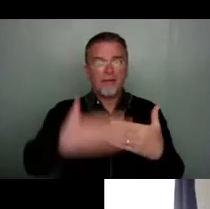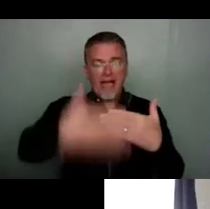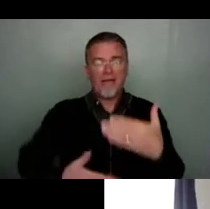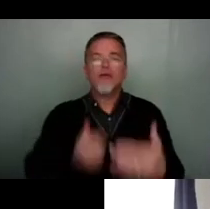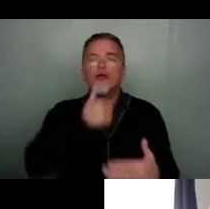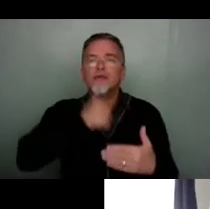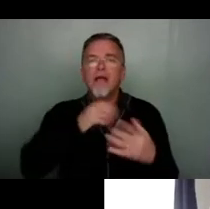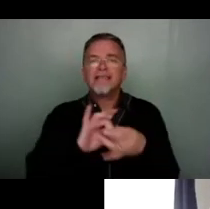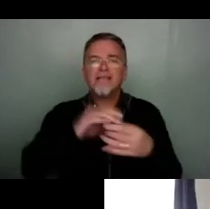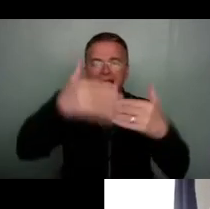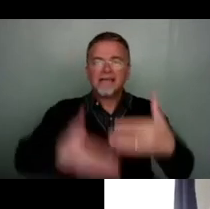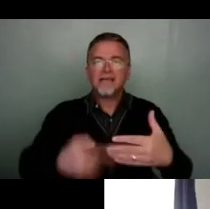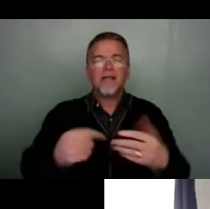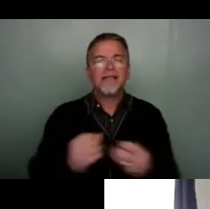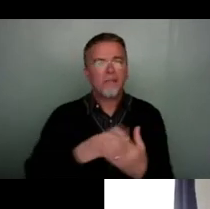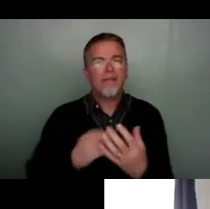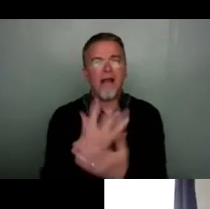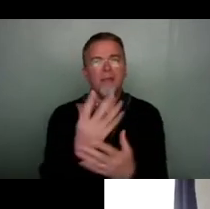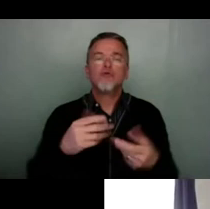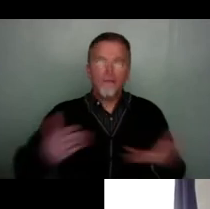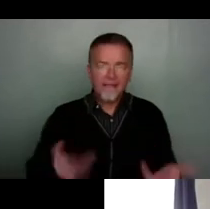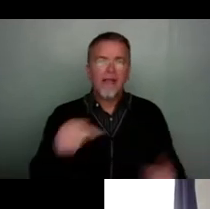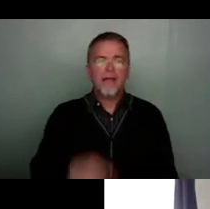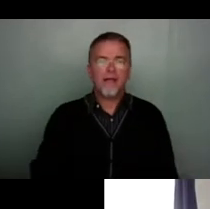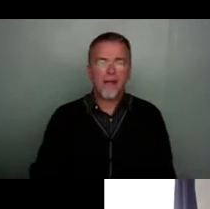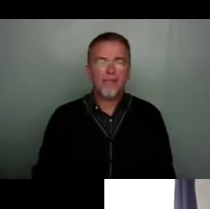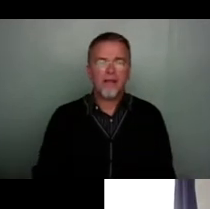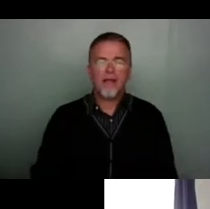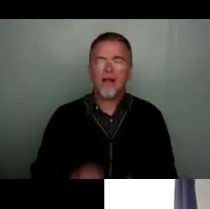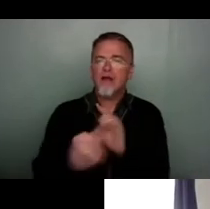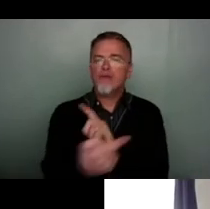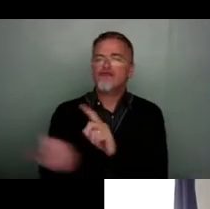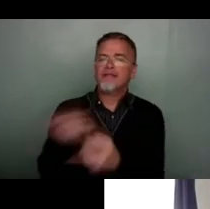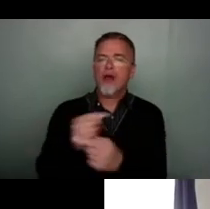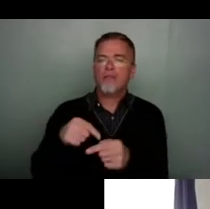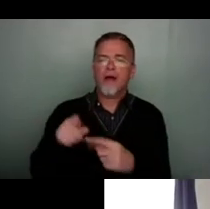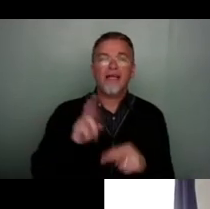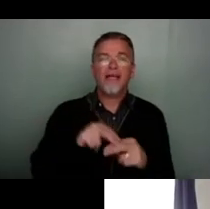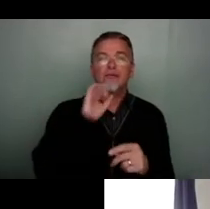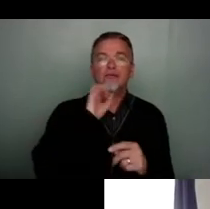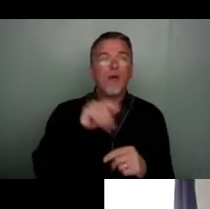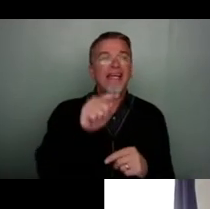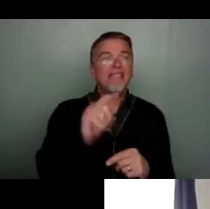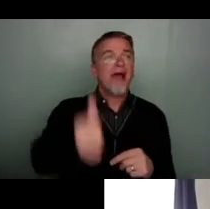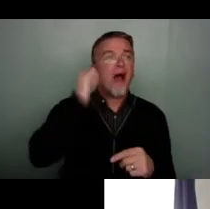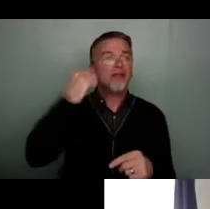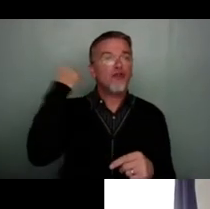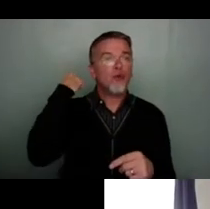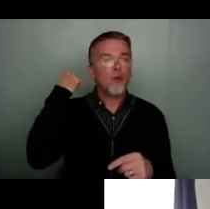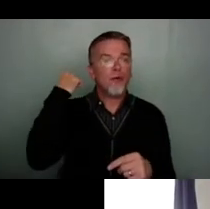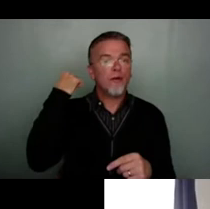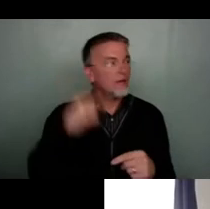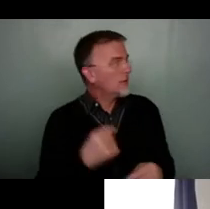How do we develop those to facilitate that? The return path almost. If you shout, he's behind you in an empty forest. Does it,